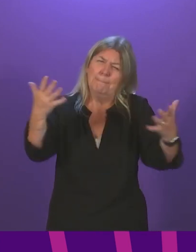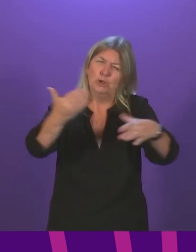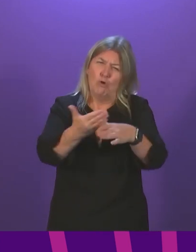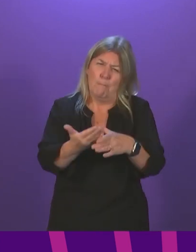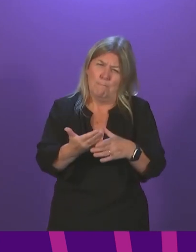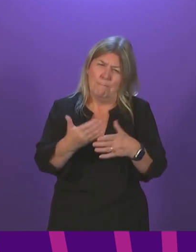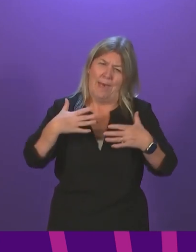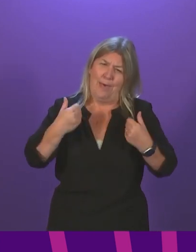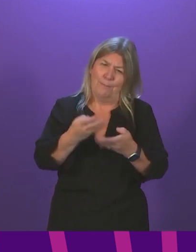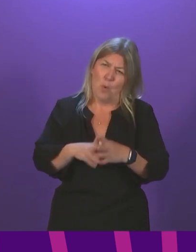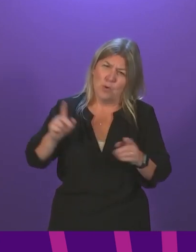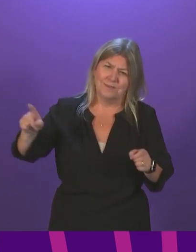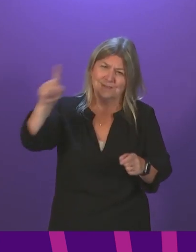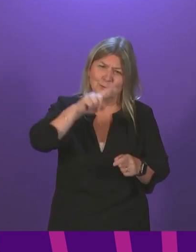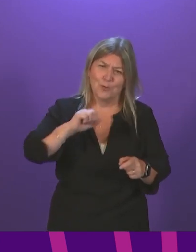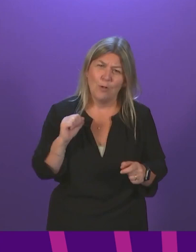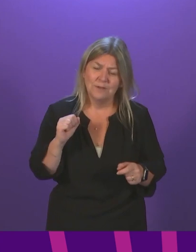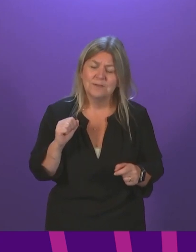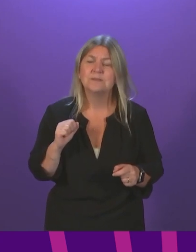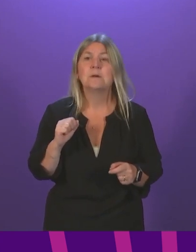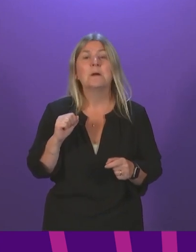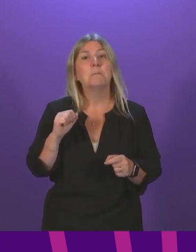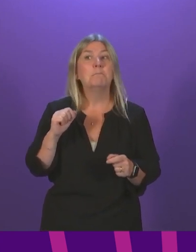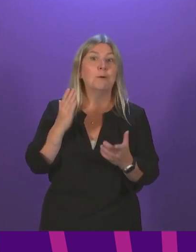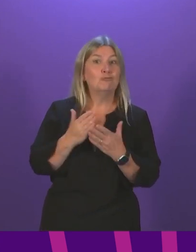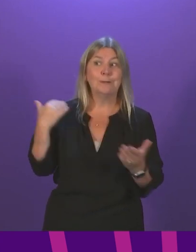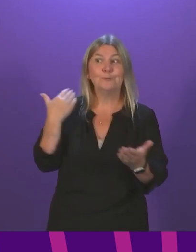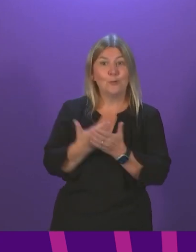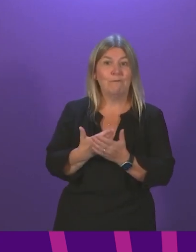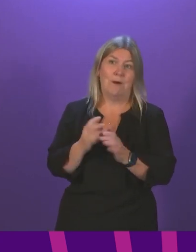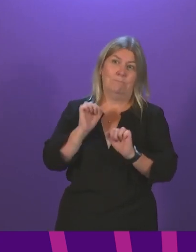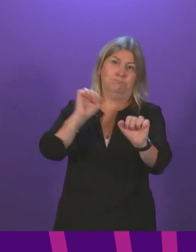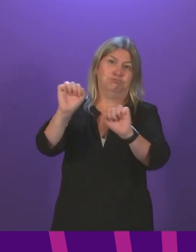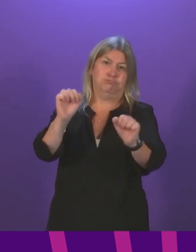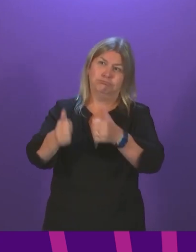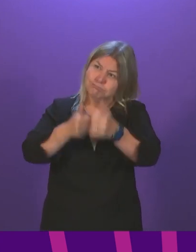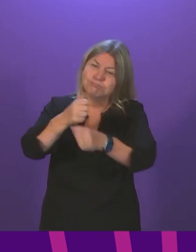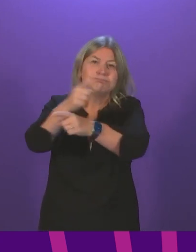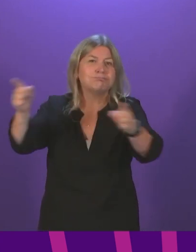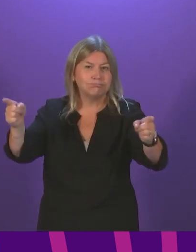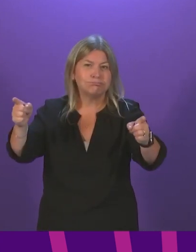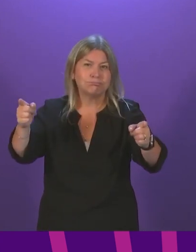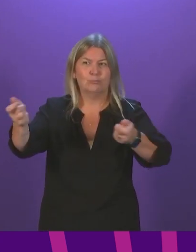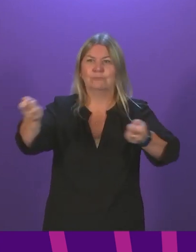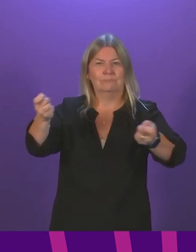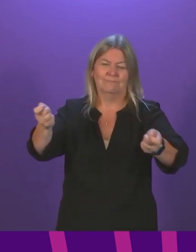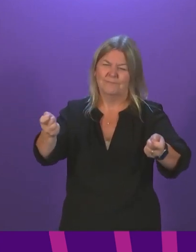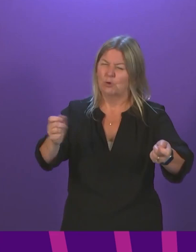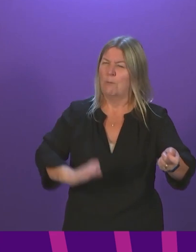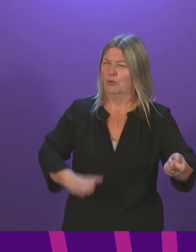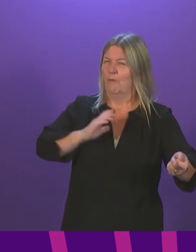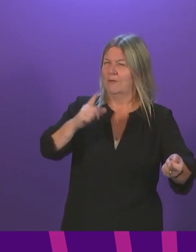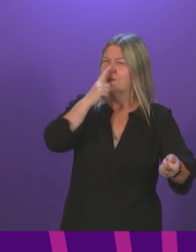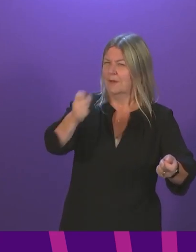for health boards, but given how well they have so far progressed the COVID vaccination programme, I think we should all have great confidence in their